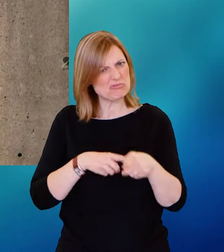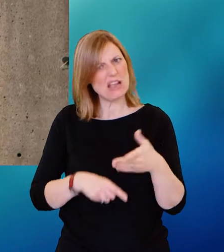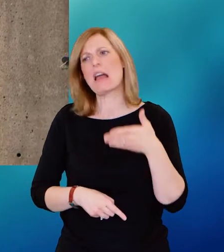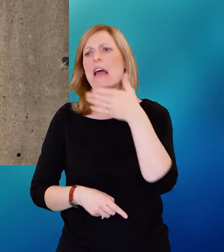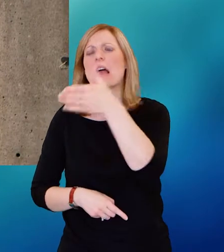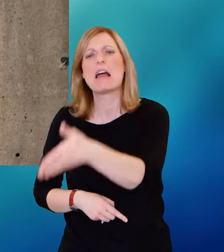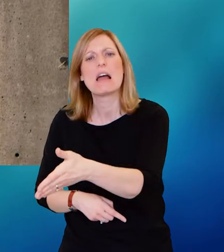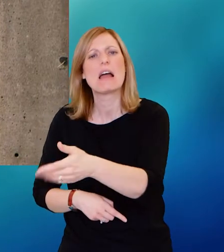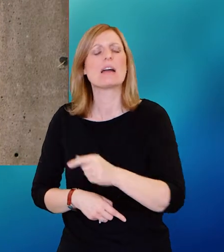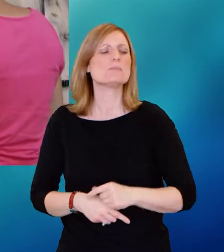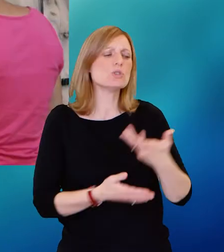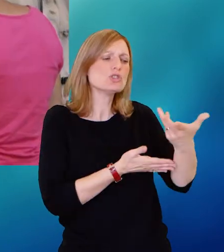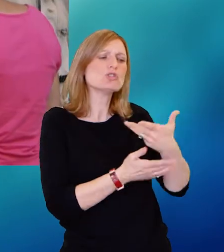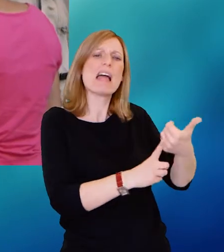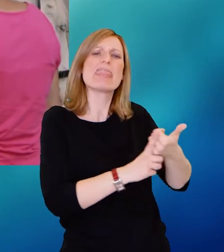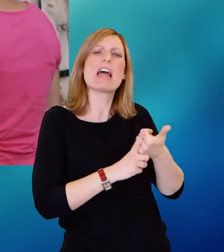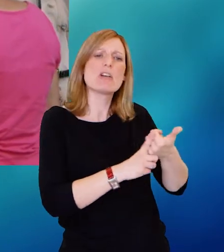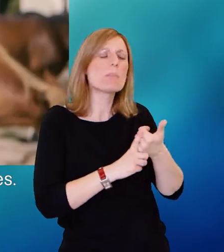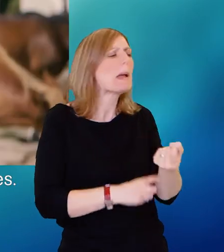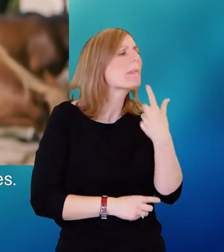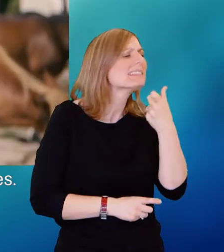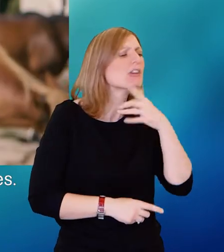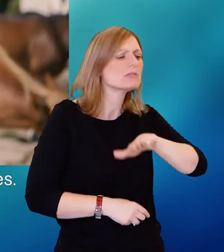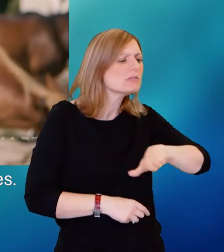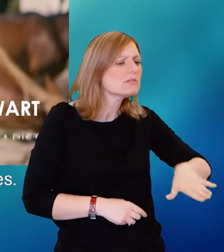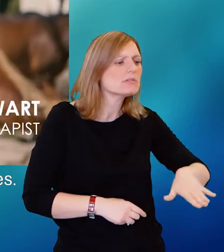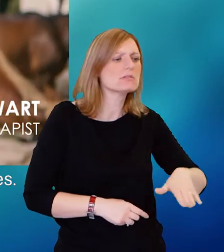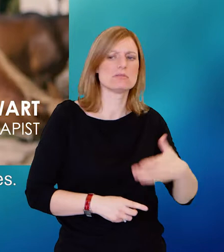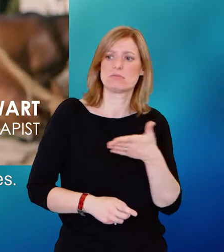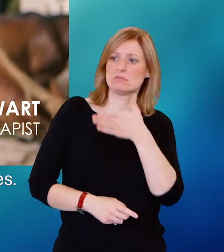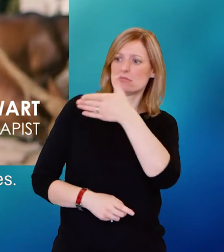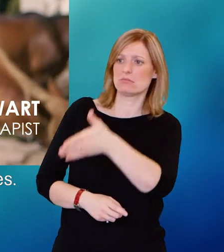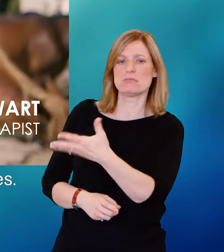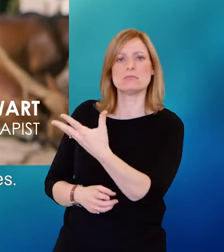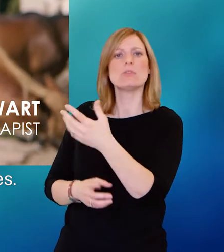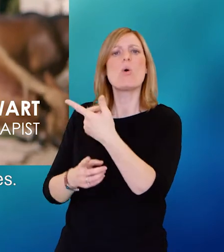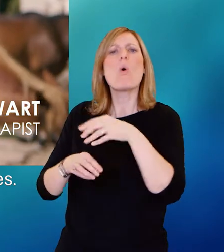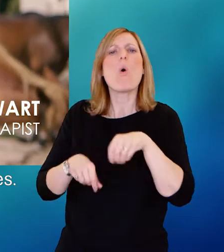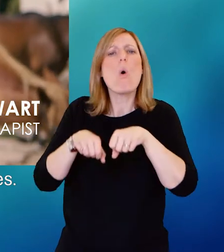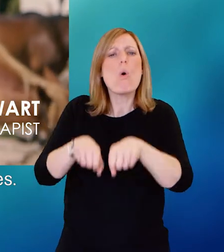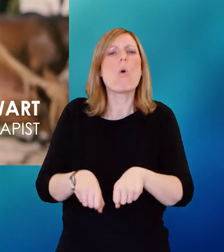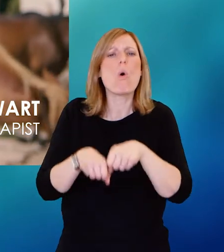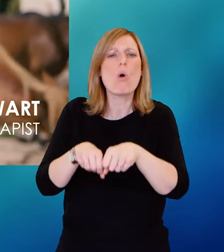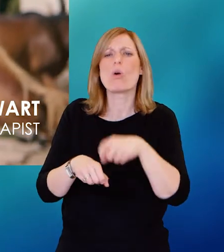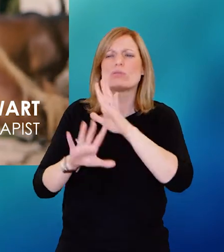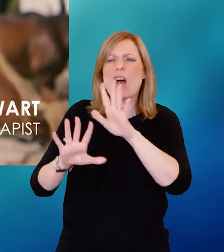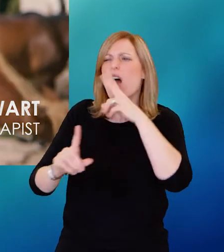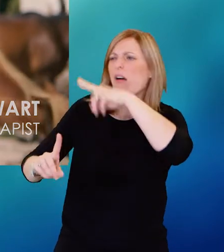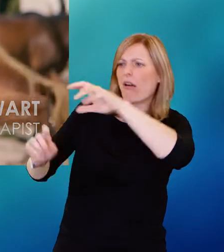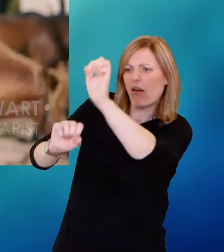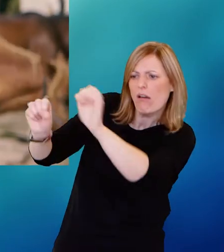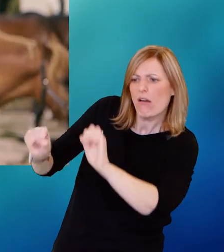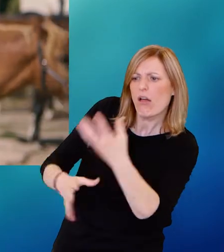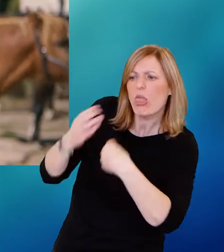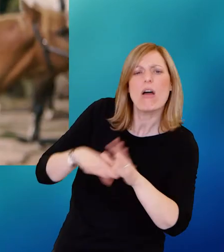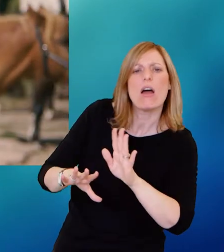something different from talking therapies and from medication. It's not essentially learning to look after horses. It really is